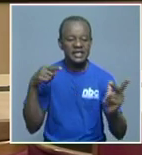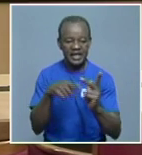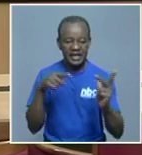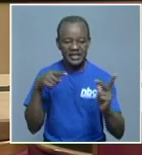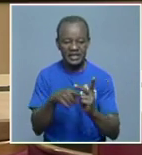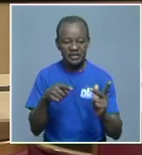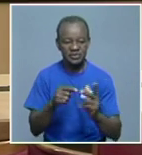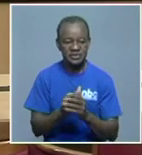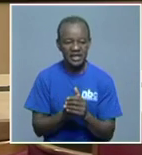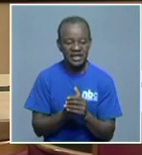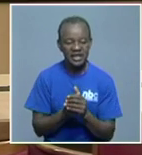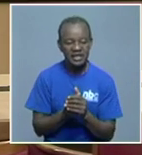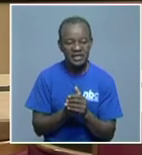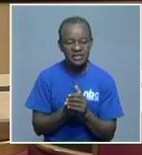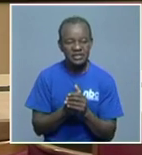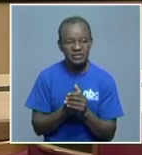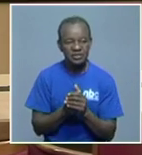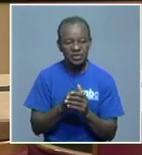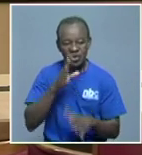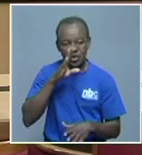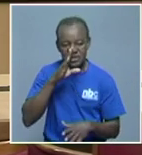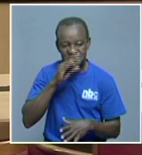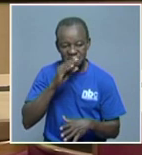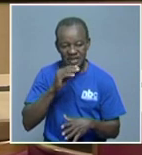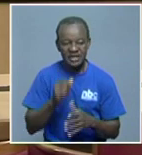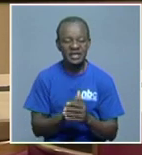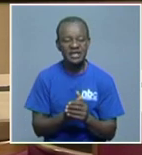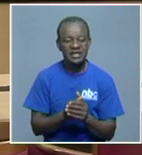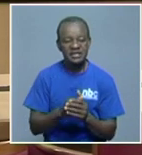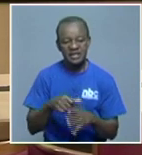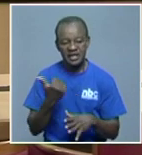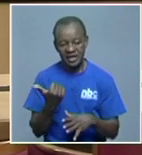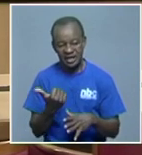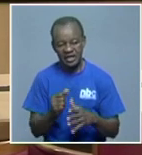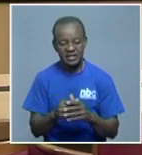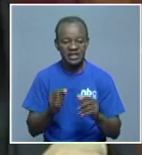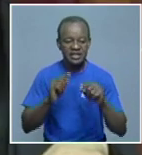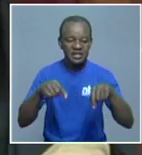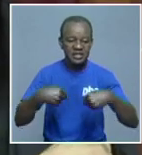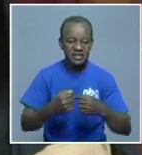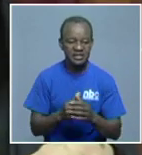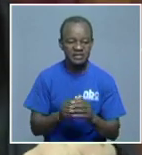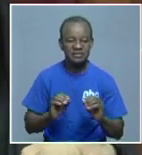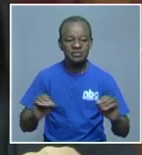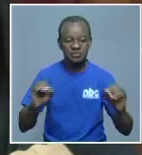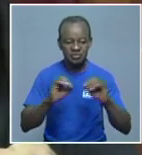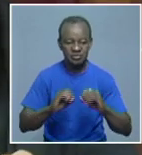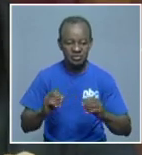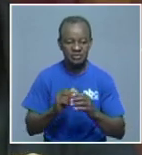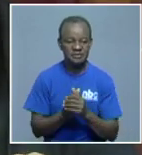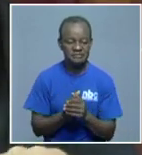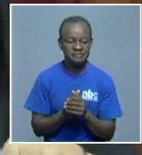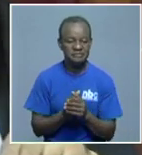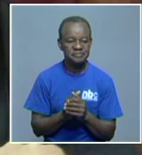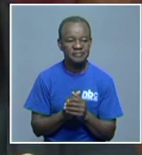obligation to adhere to that. But the other thing is that the state says now that it's ready to basically